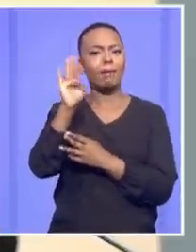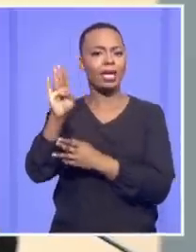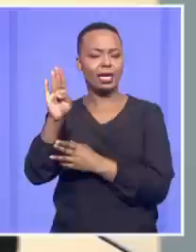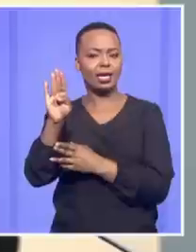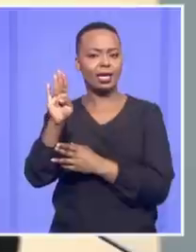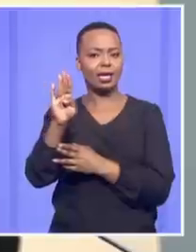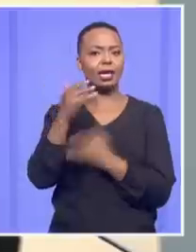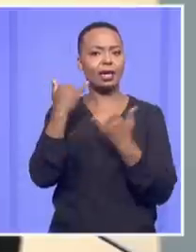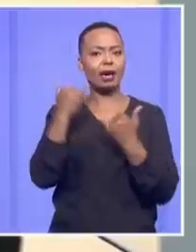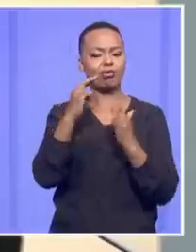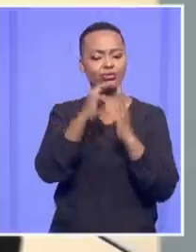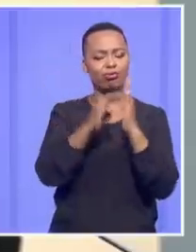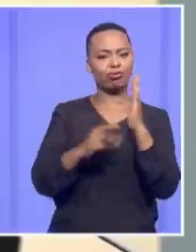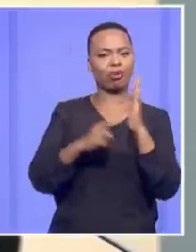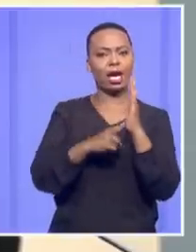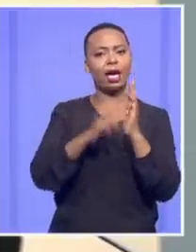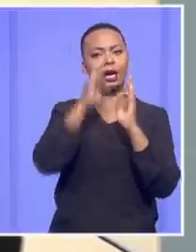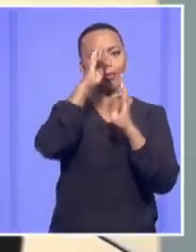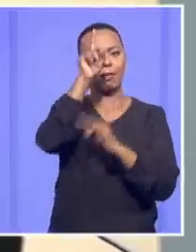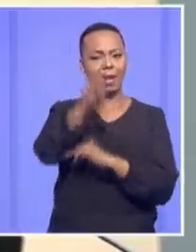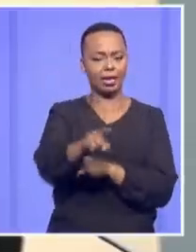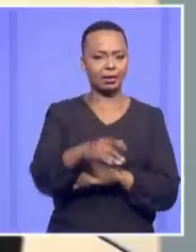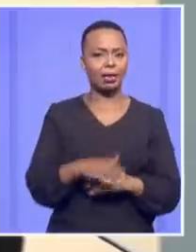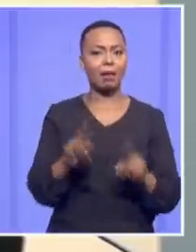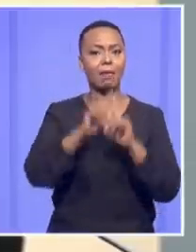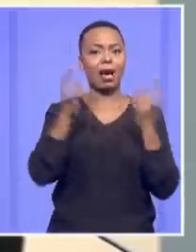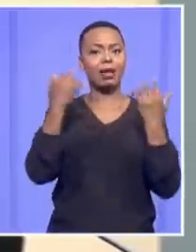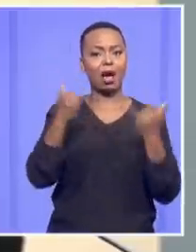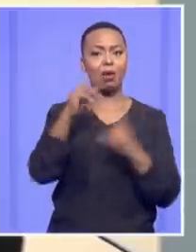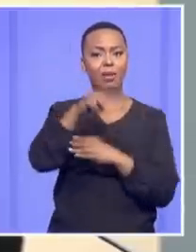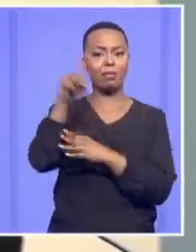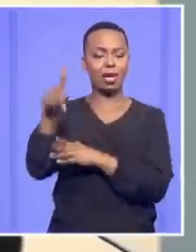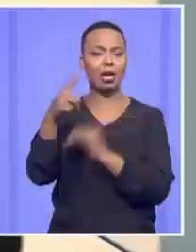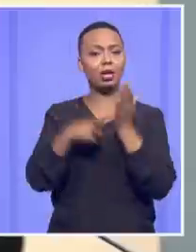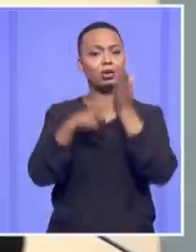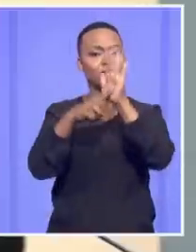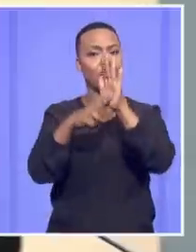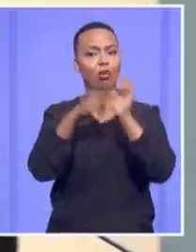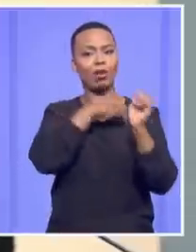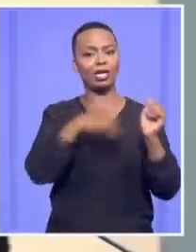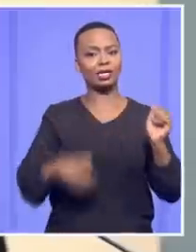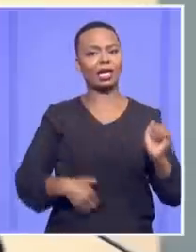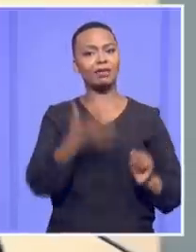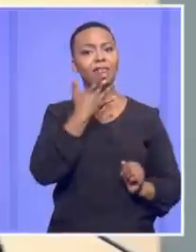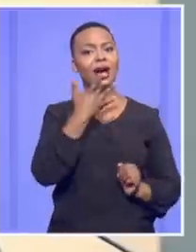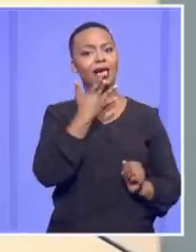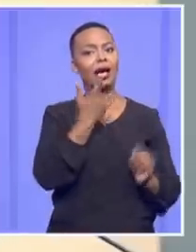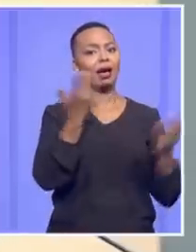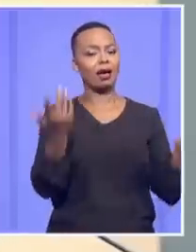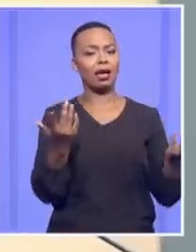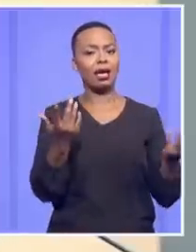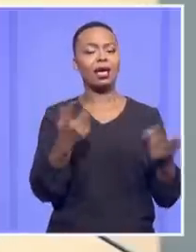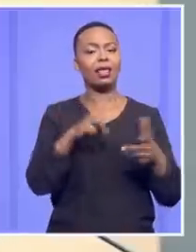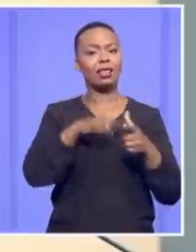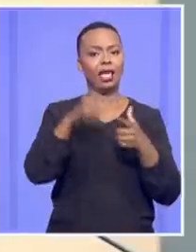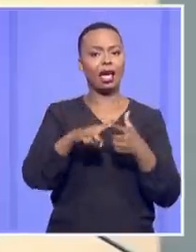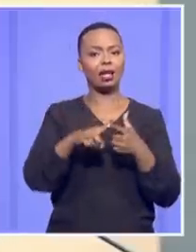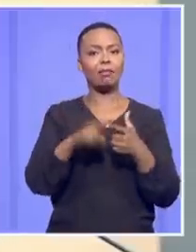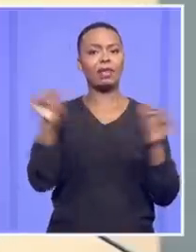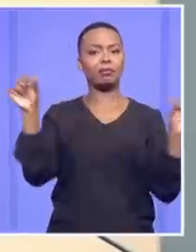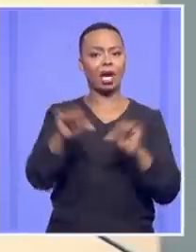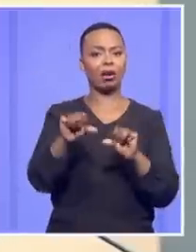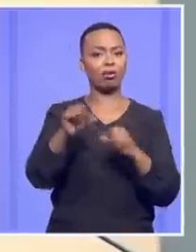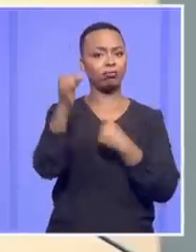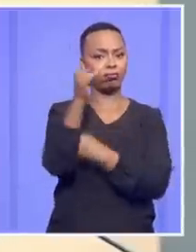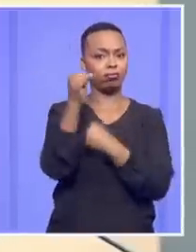it must, with respect. But it can't be that Advocate Mkwabani has shown the president's bias and is then immune from suspension. Well, the